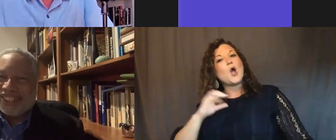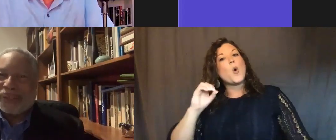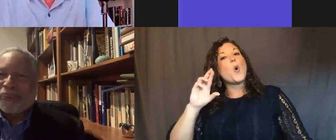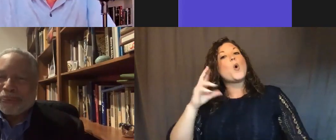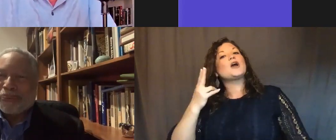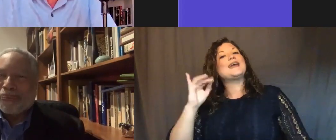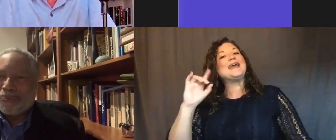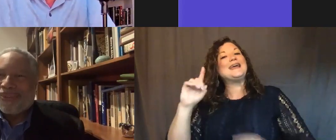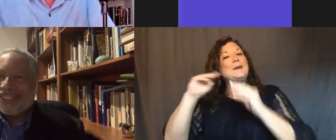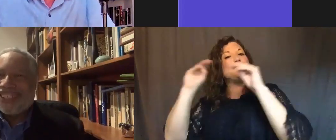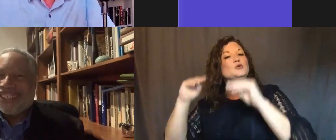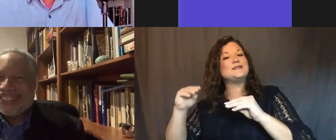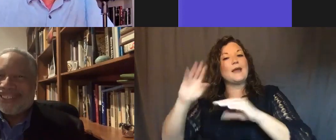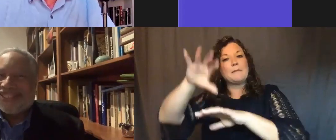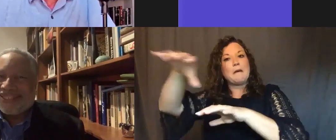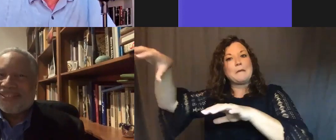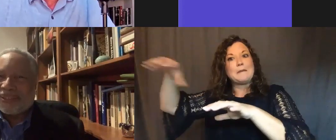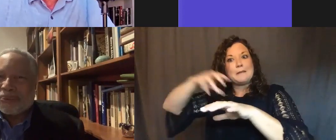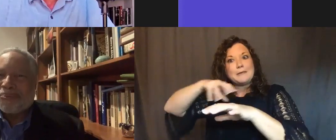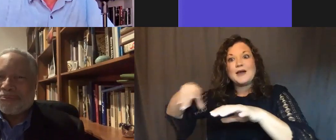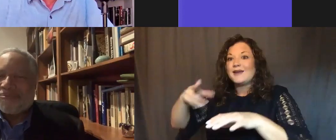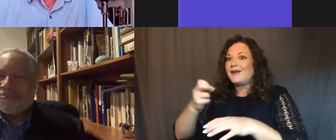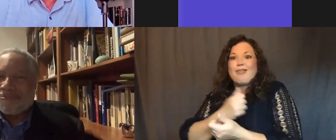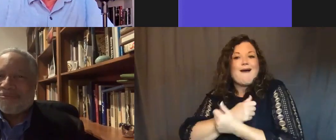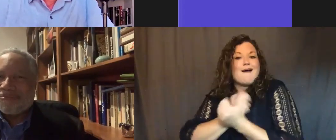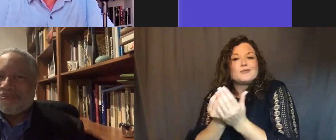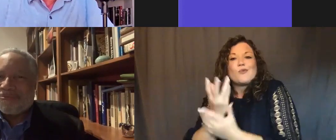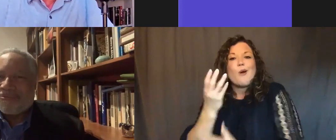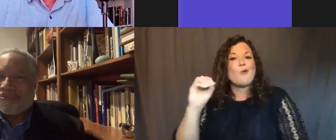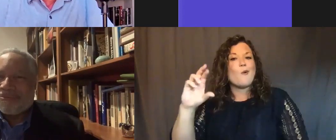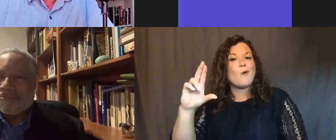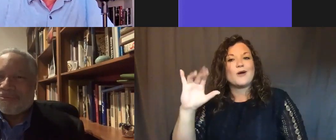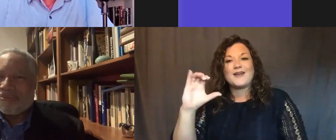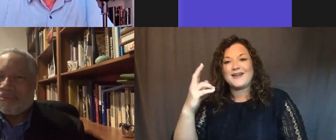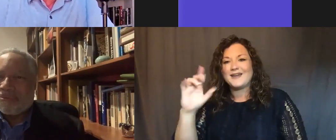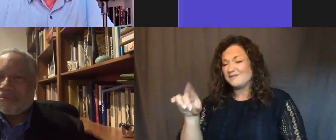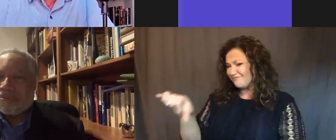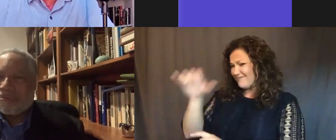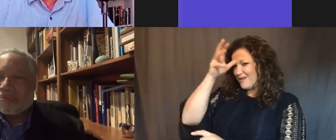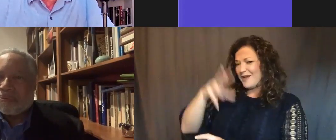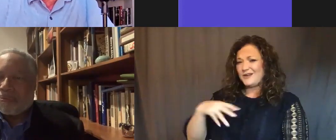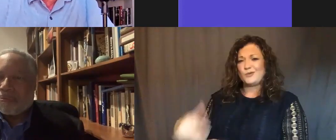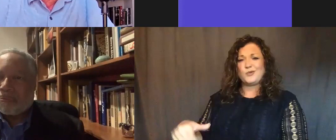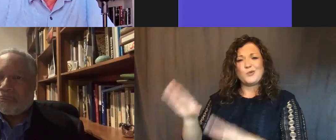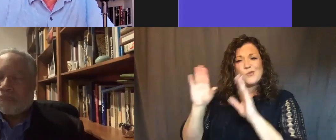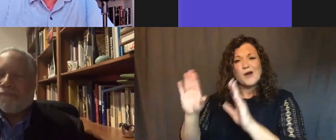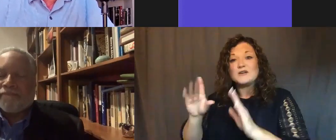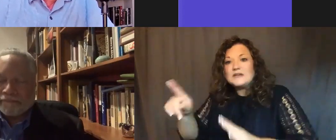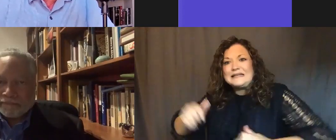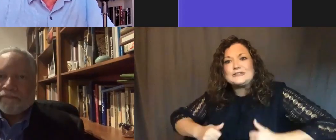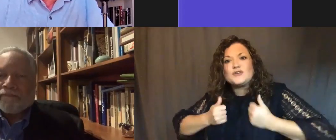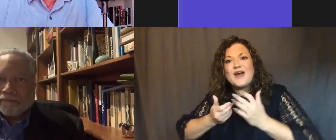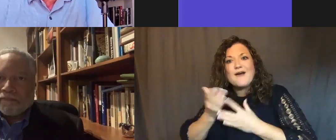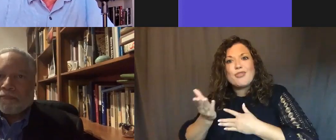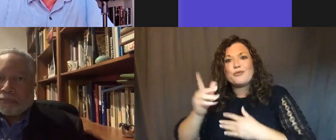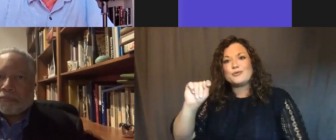Yes. He houses out there and he loved growing orchids and everything. What a wonderful man came out of the disaster of Tulsa. So